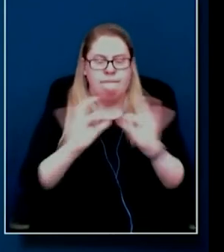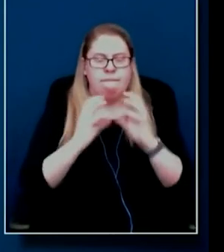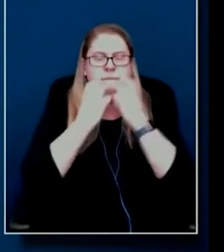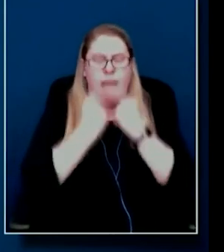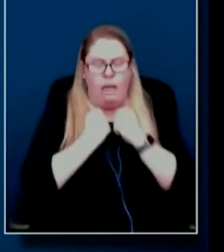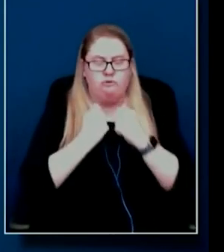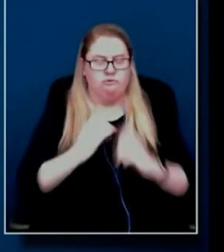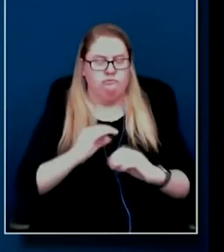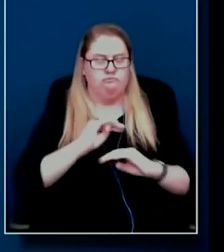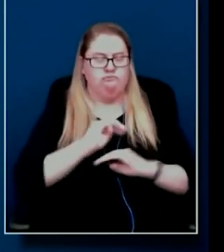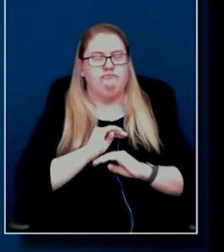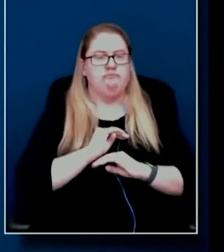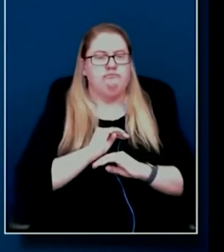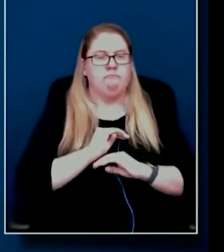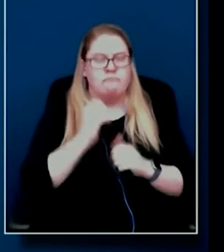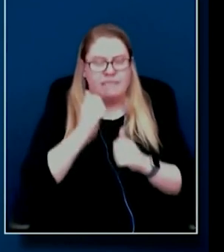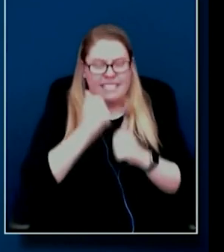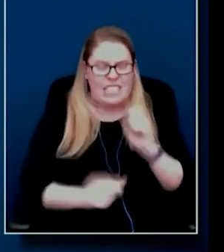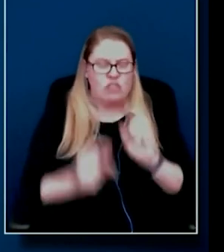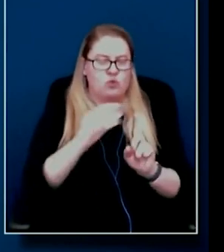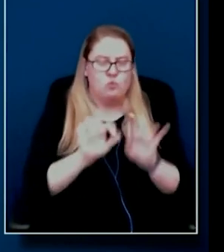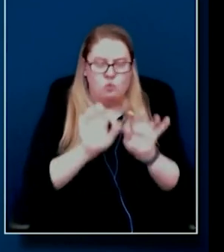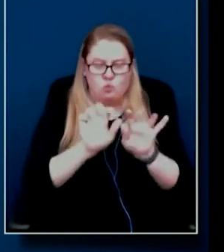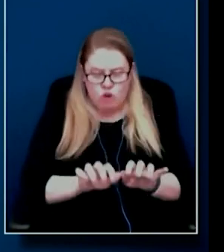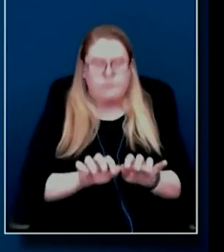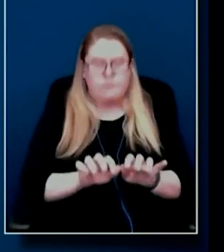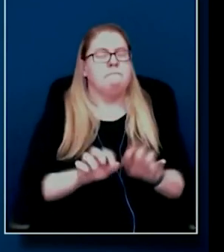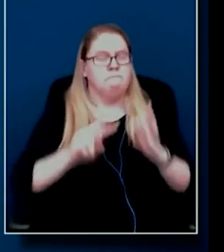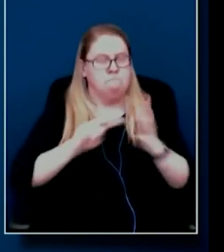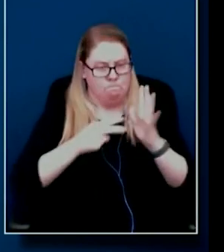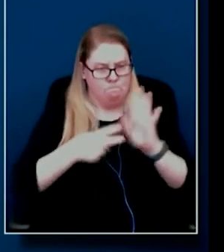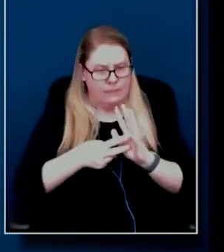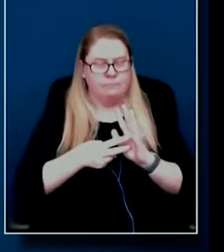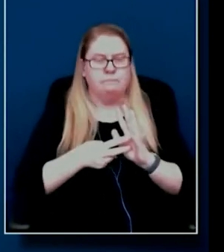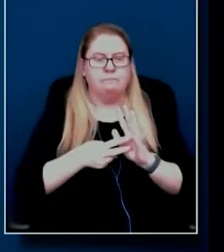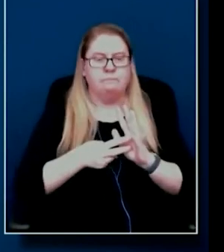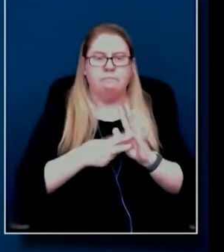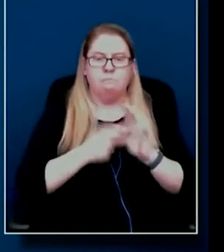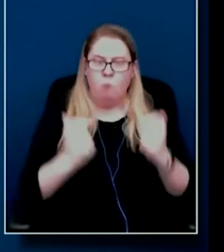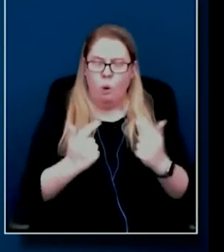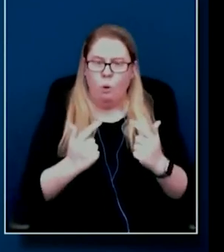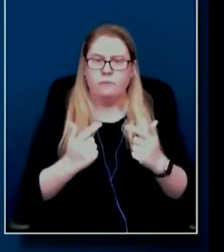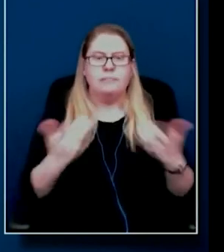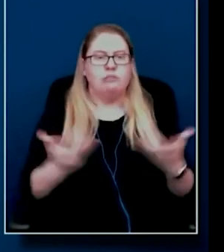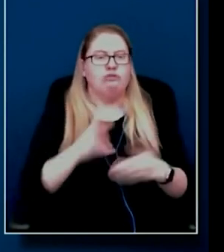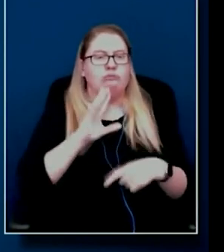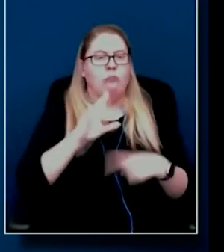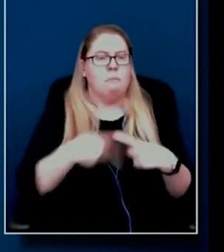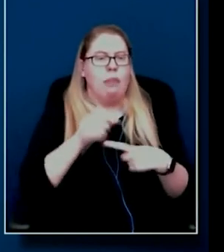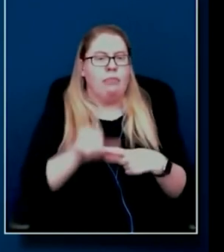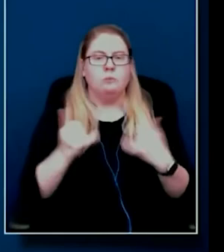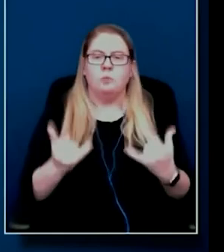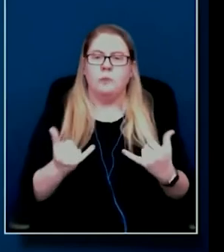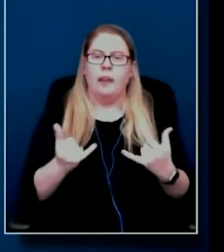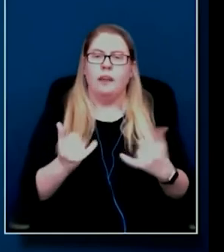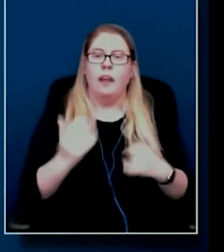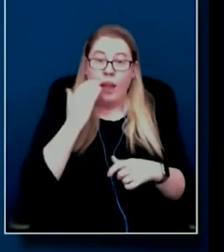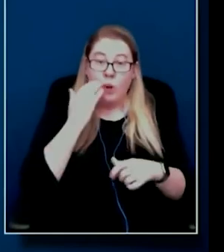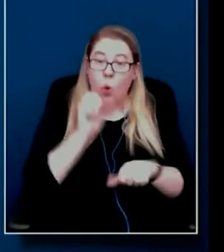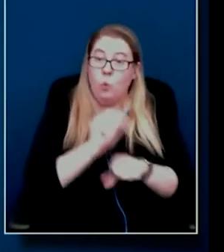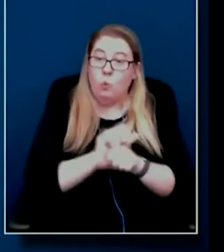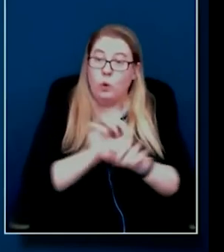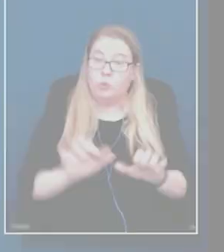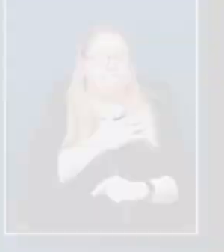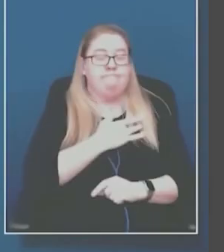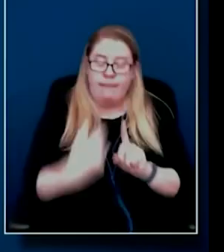I meant every word, and that's what we're here to talk about today. I know that we've got work to do, and that work starts